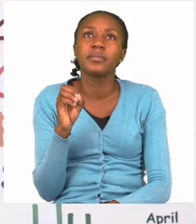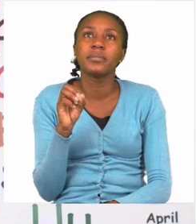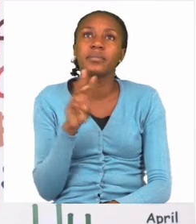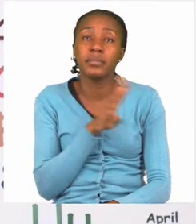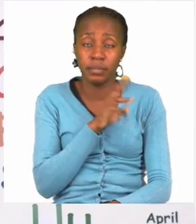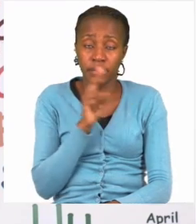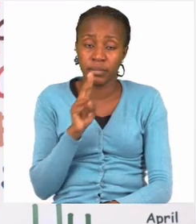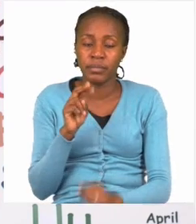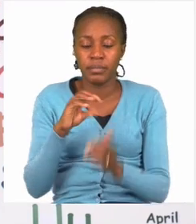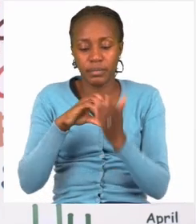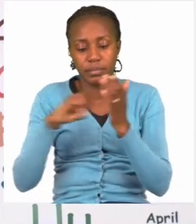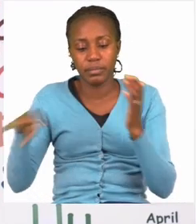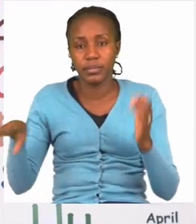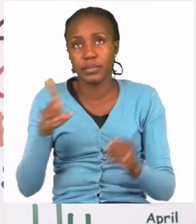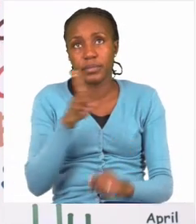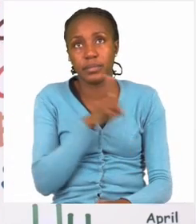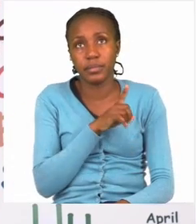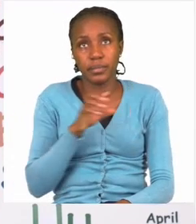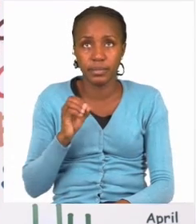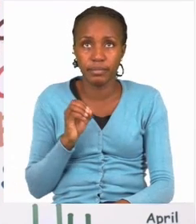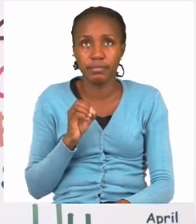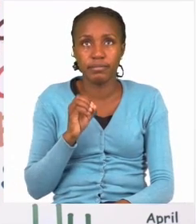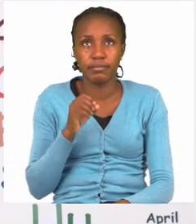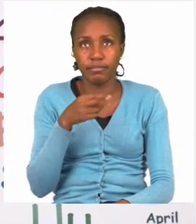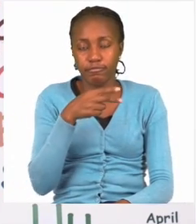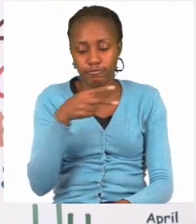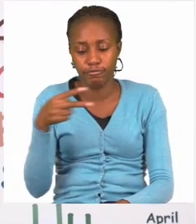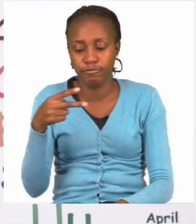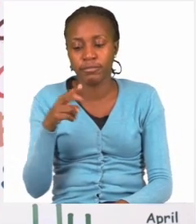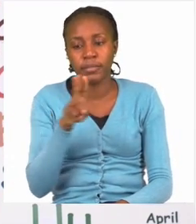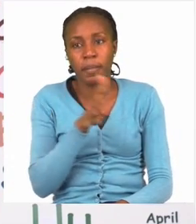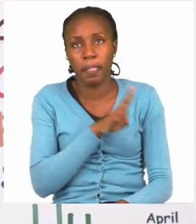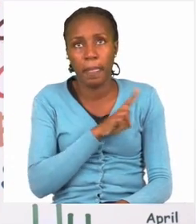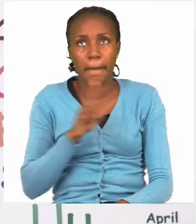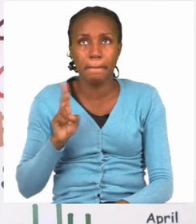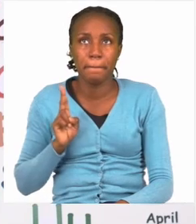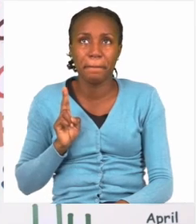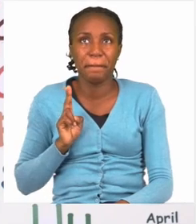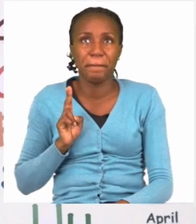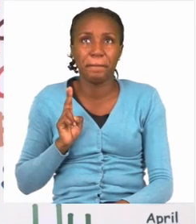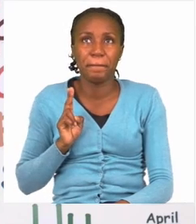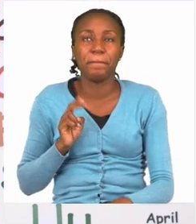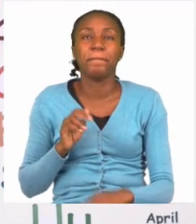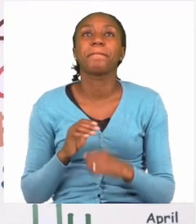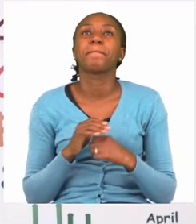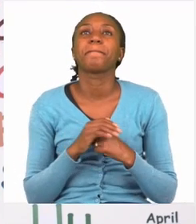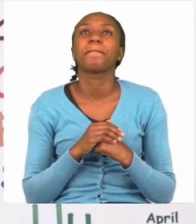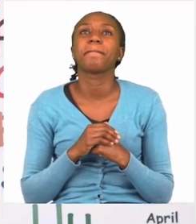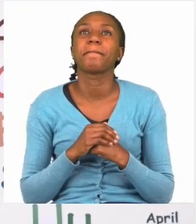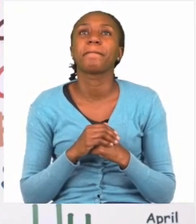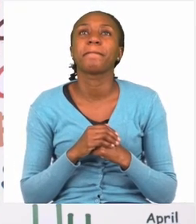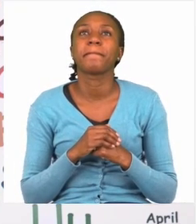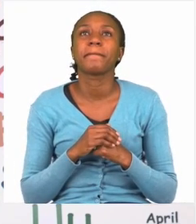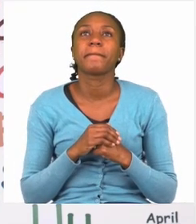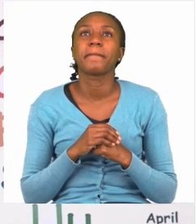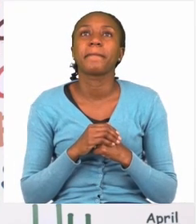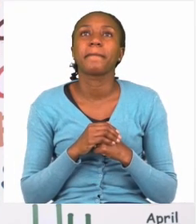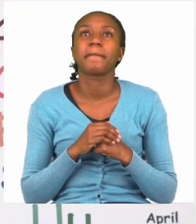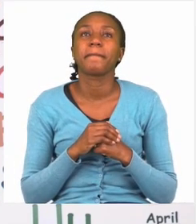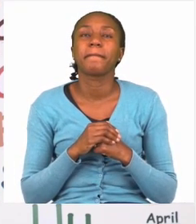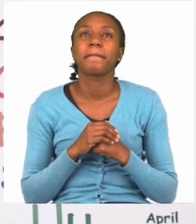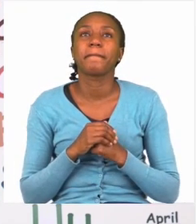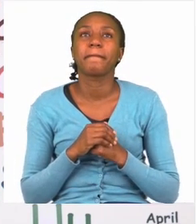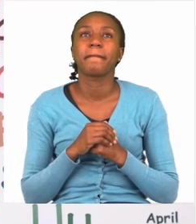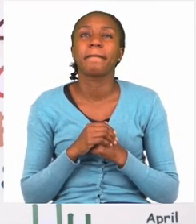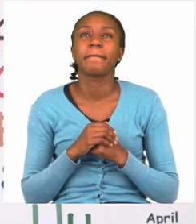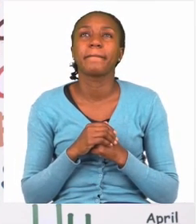10. And then when we minus 10 from 32, it is equal to 22.